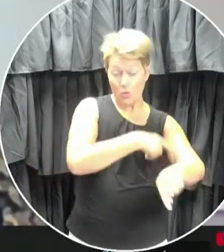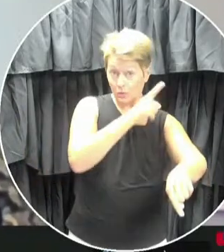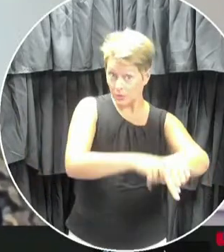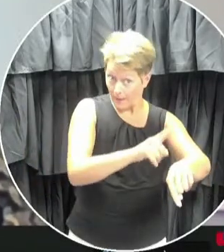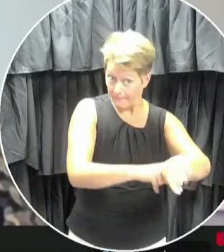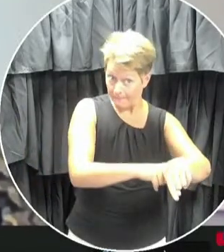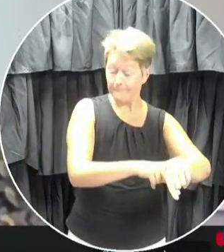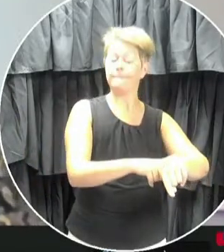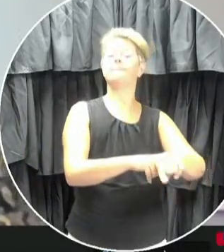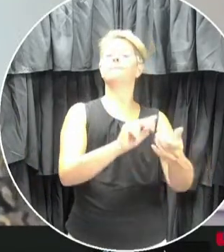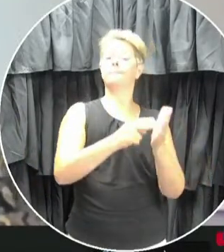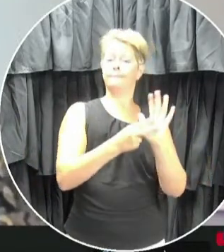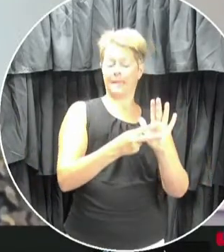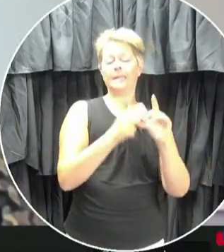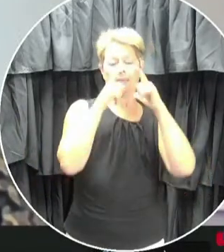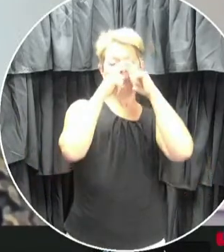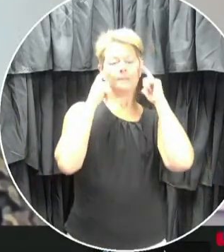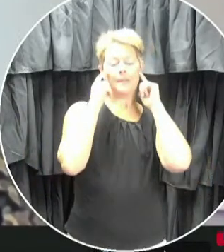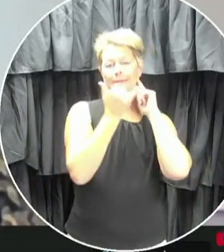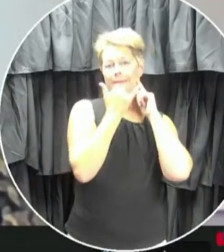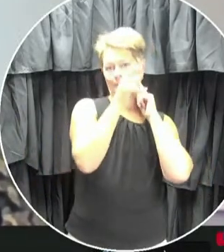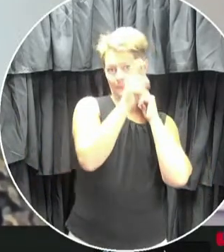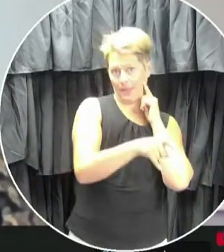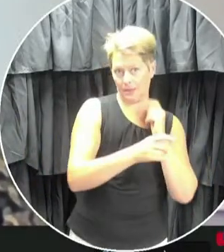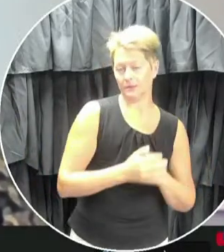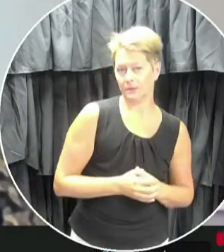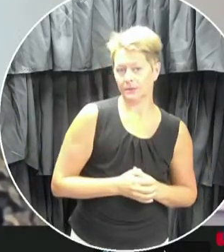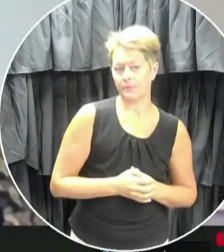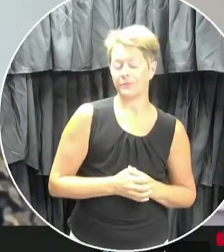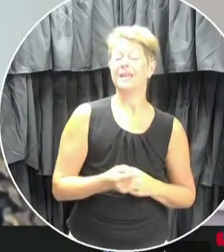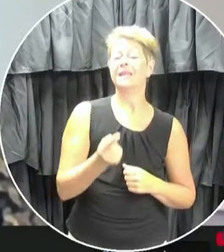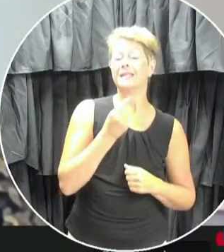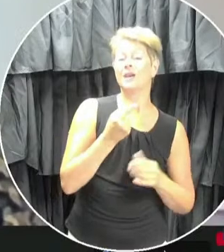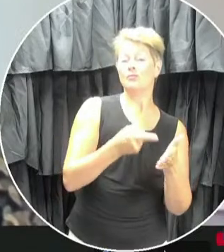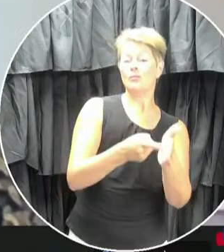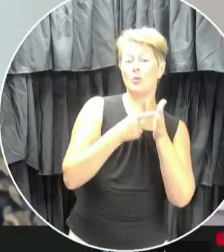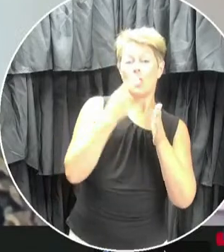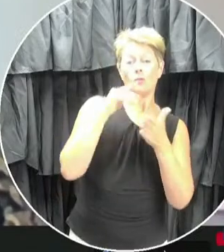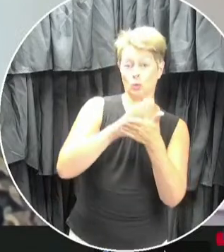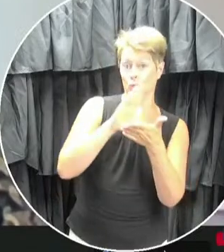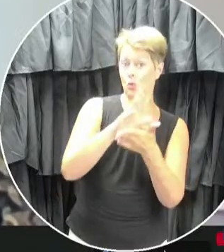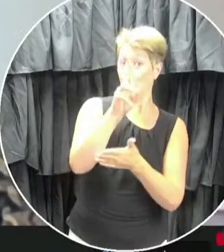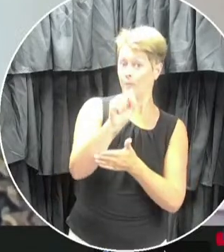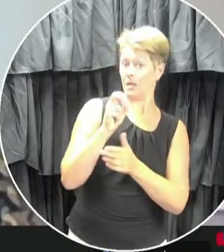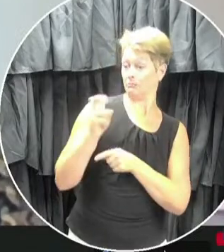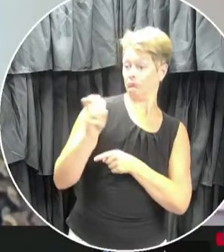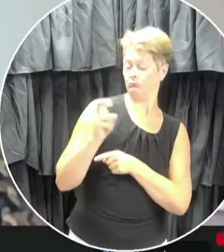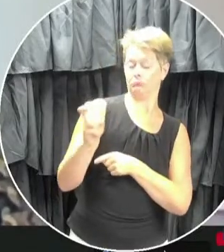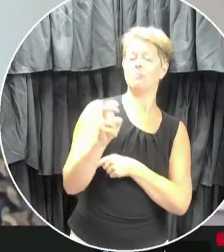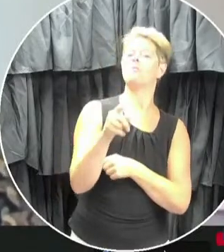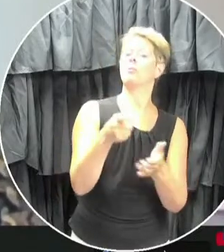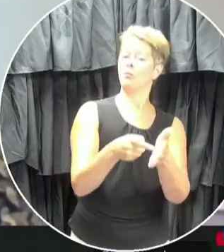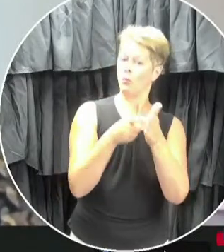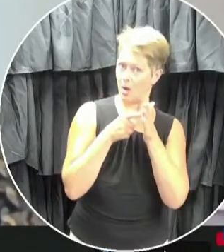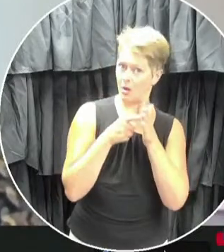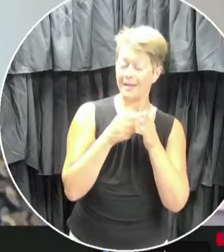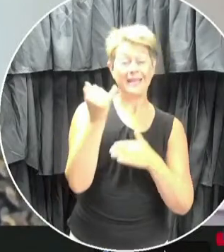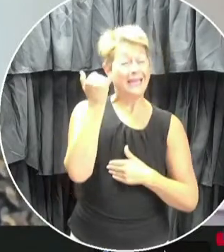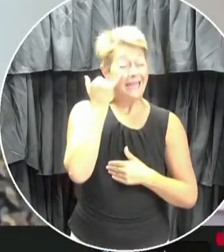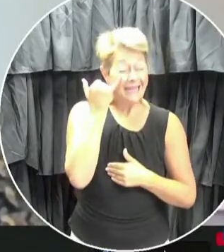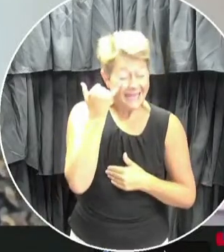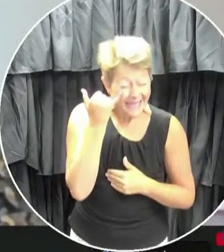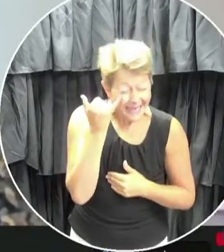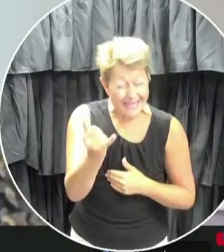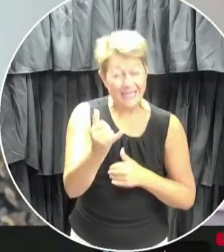others outside of their class cohort. Masks will be required on school buses. However, no student will be required to wear one